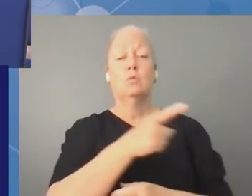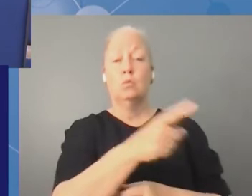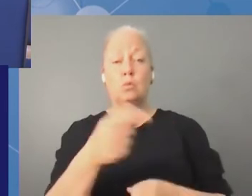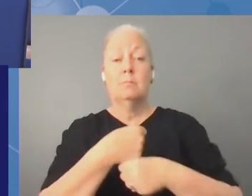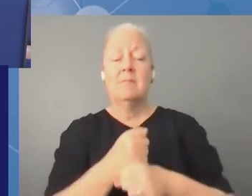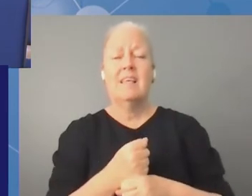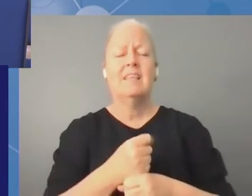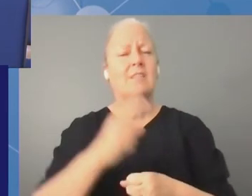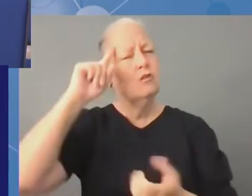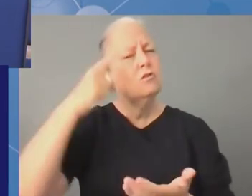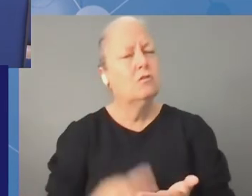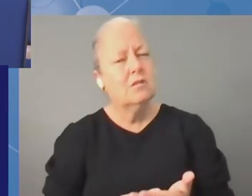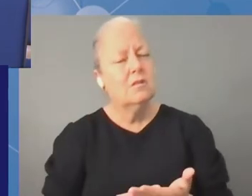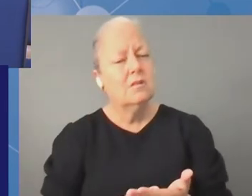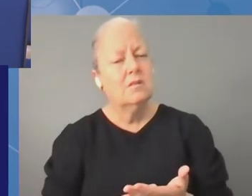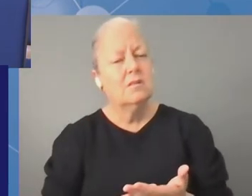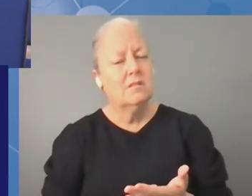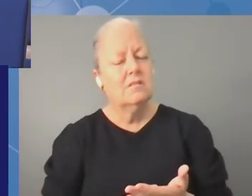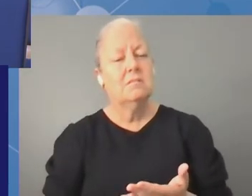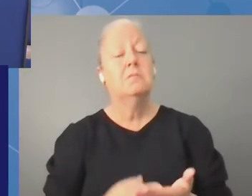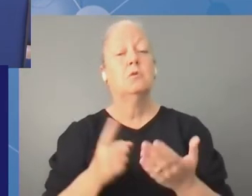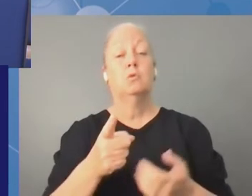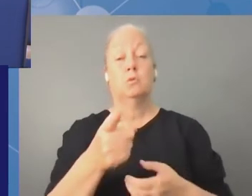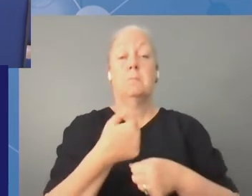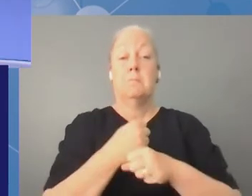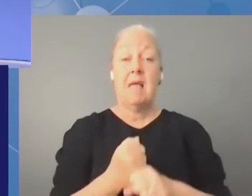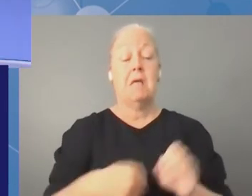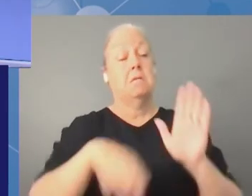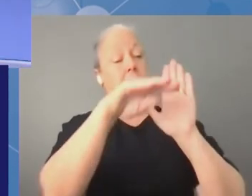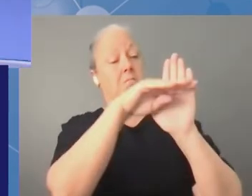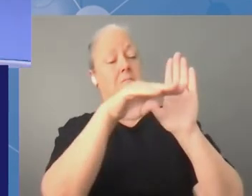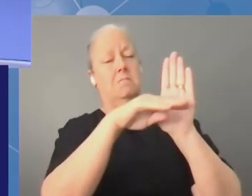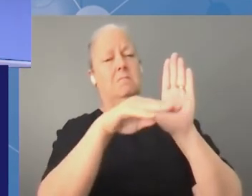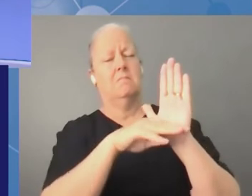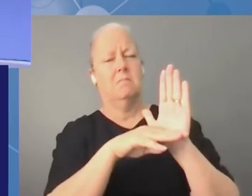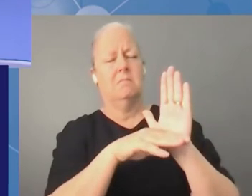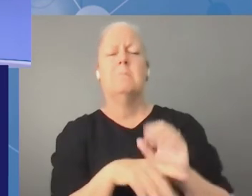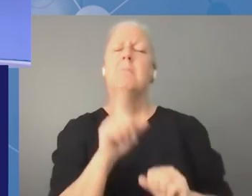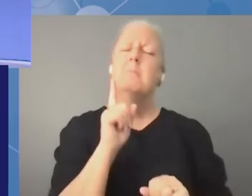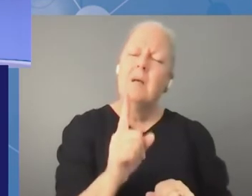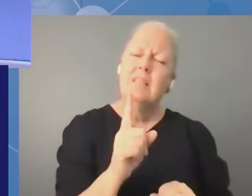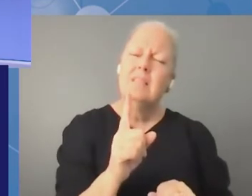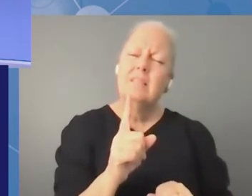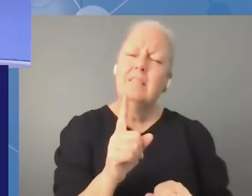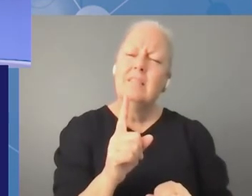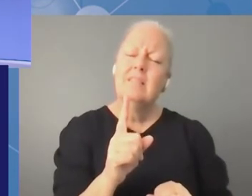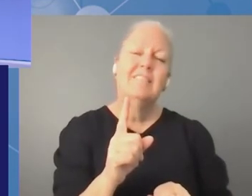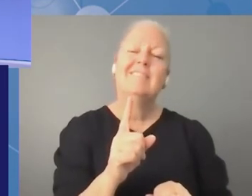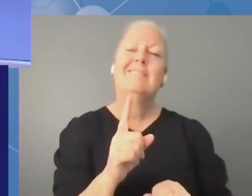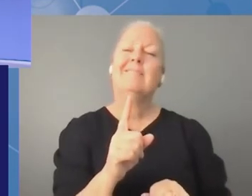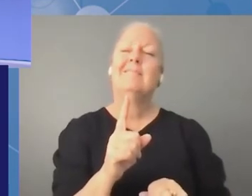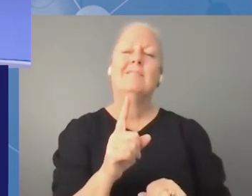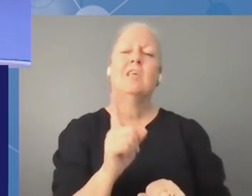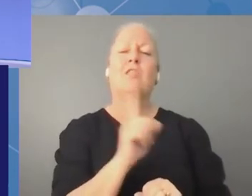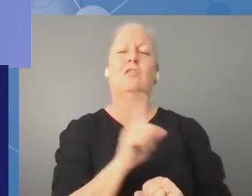is the benefit of making laws but without being able to force their applications thank